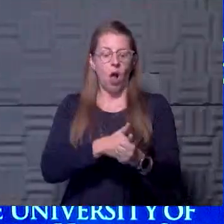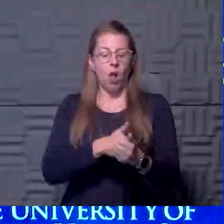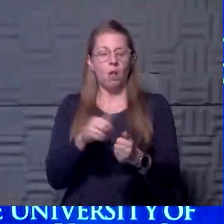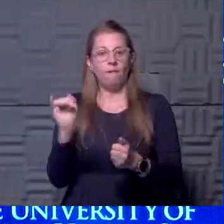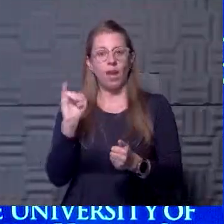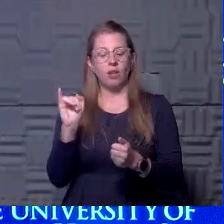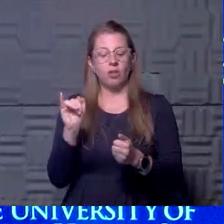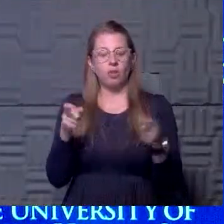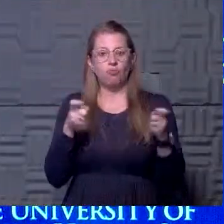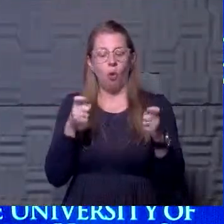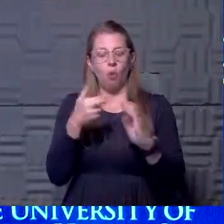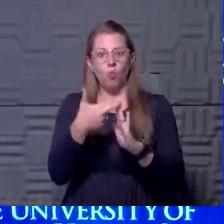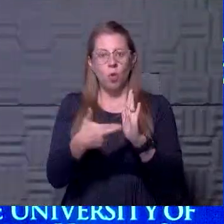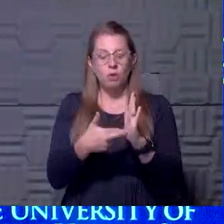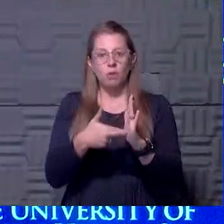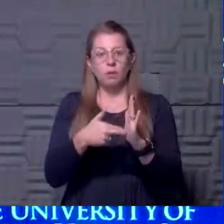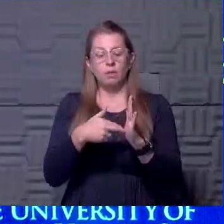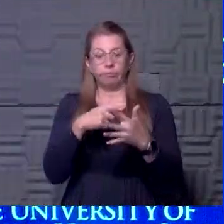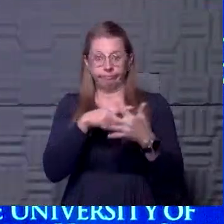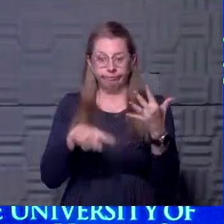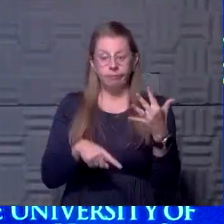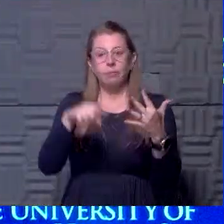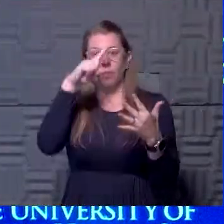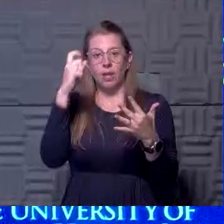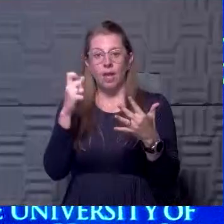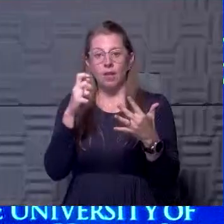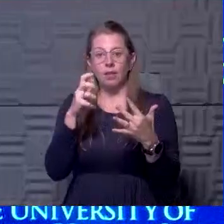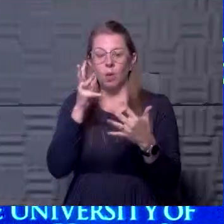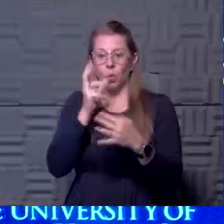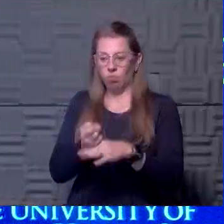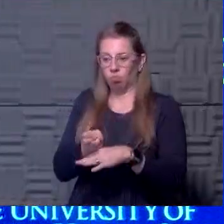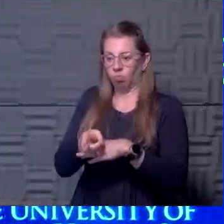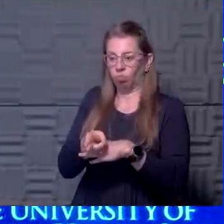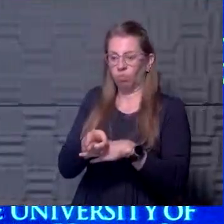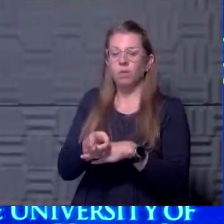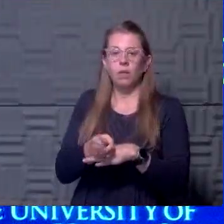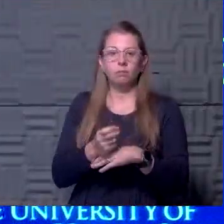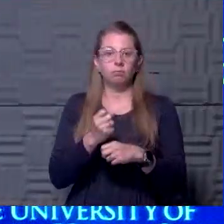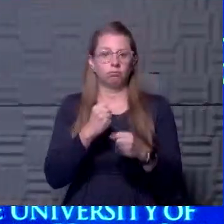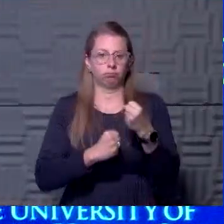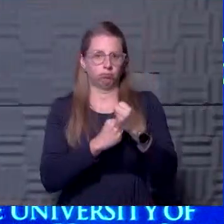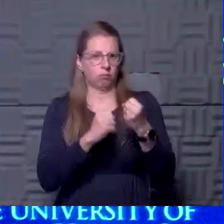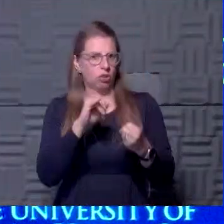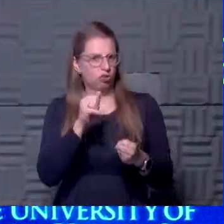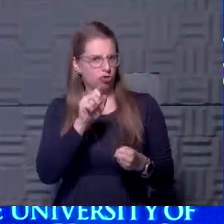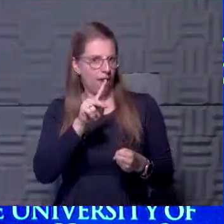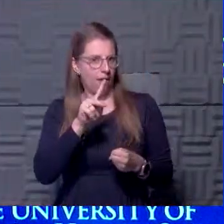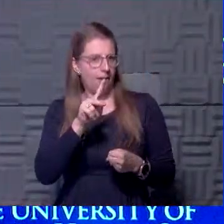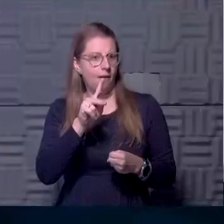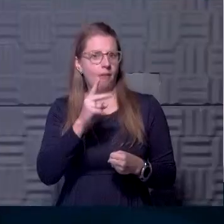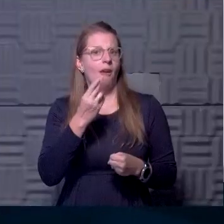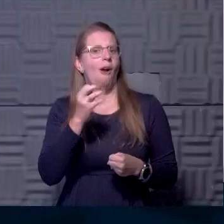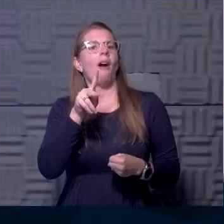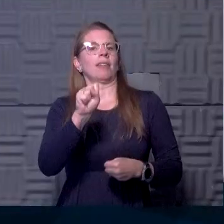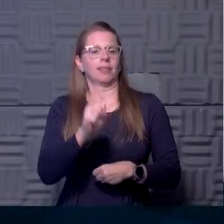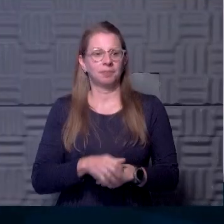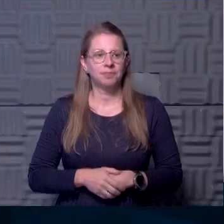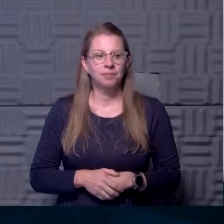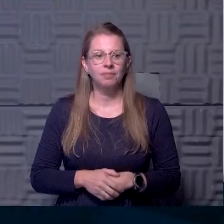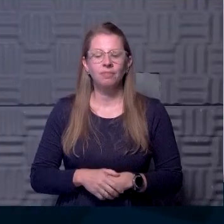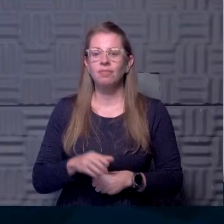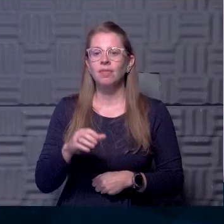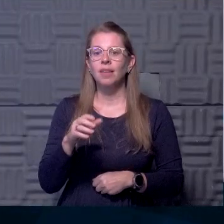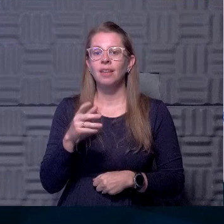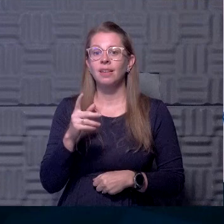infection control because that's what's going to beat down the Tar Heels. So let's go Jayhawks. Robert Thompson, CEO of Clinical Reference